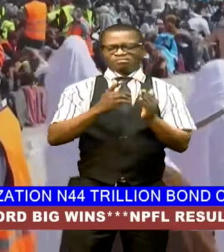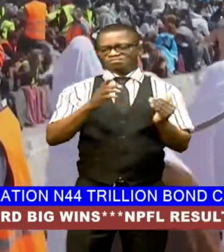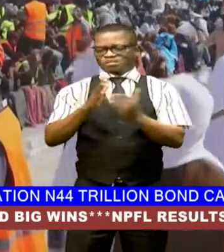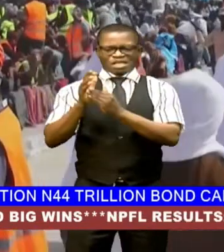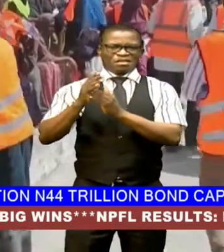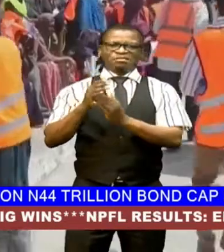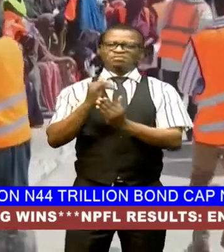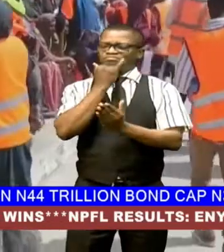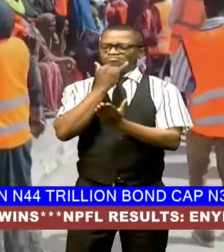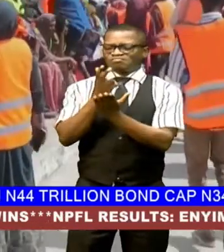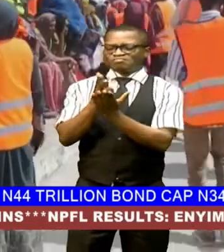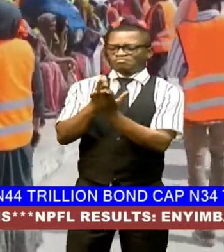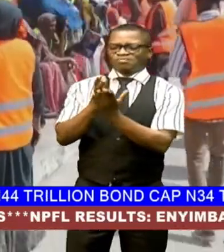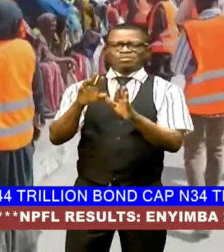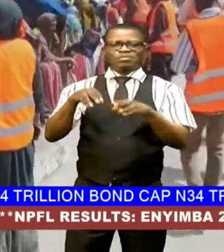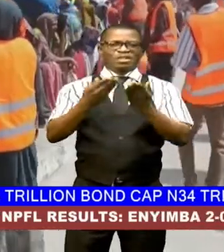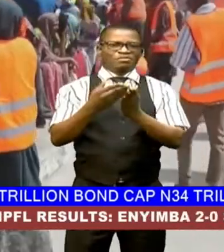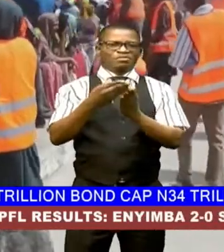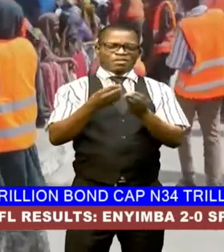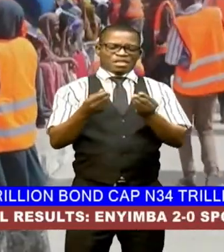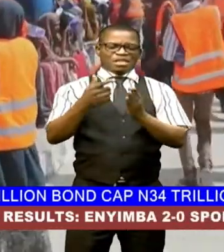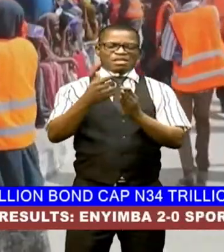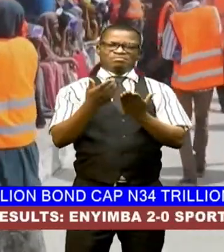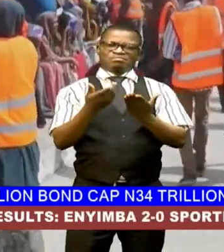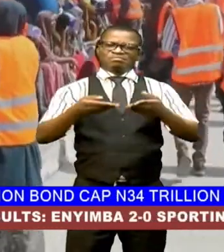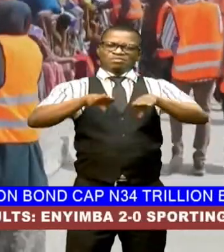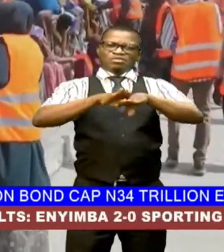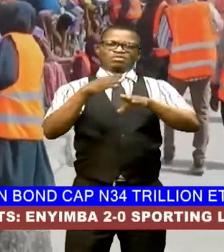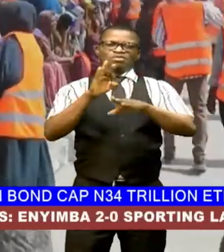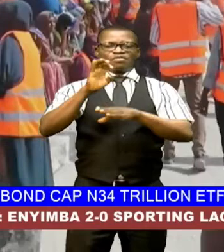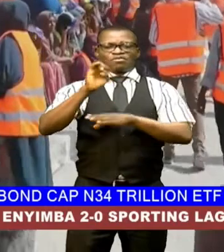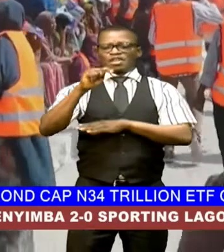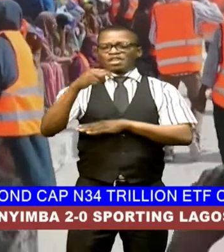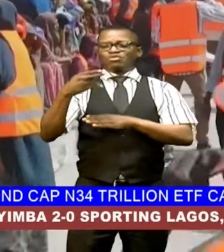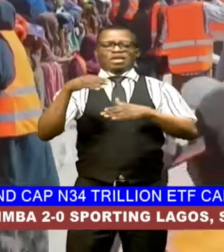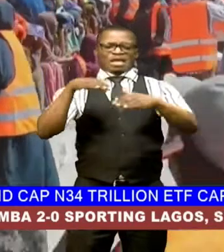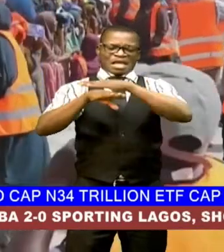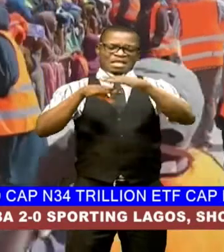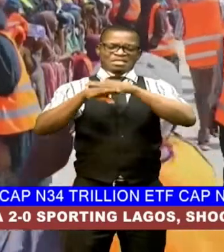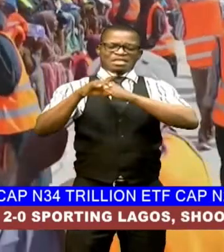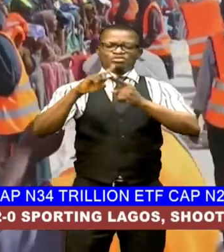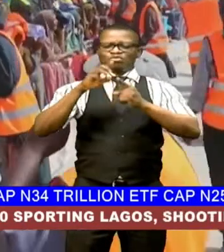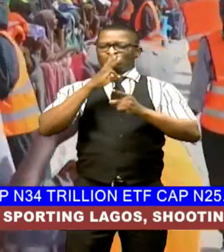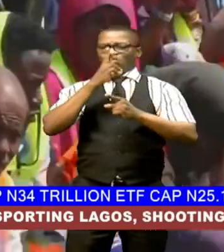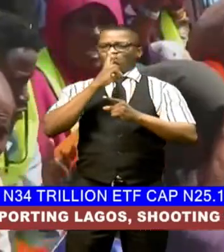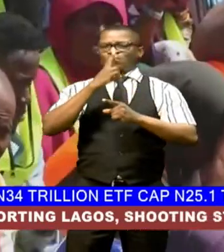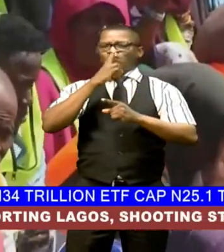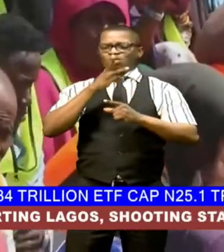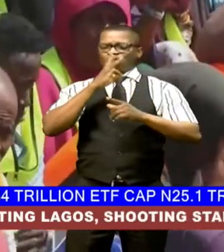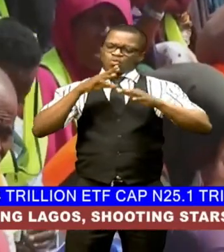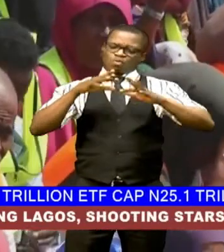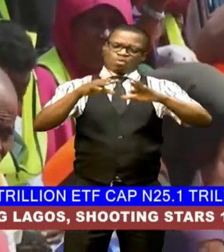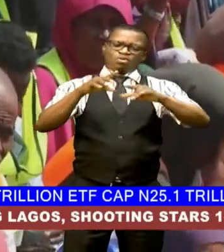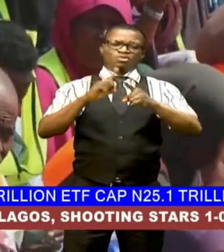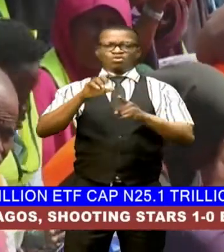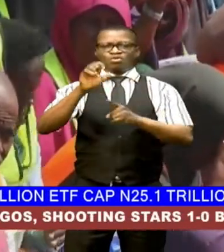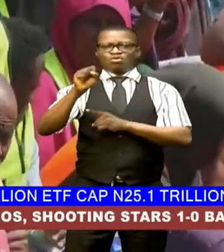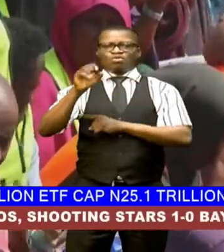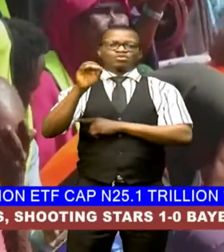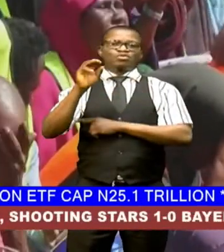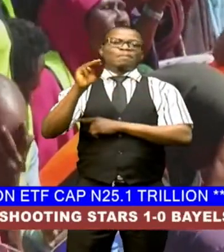pact given landlocked ethiopia long sought access to the red sea through somaliland a separatist